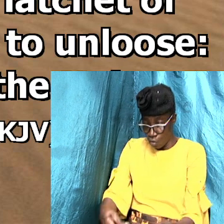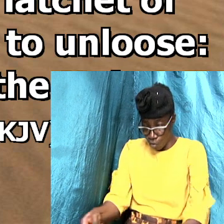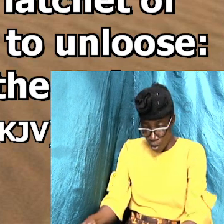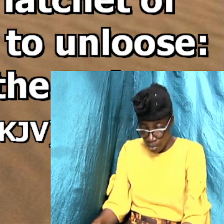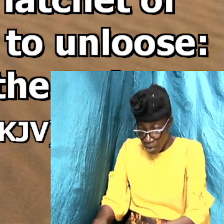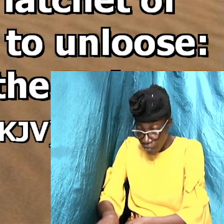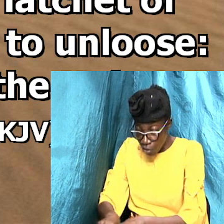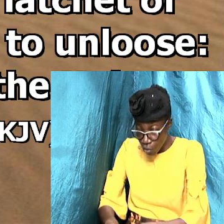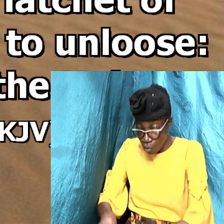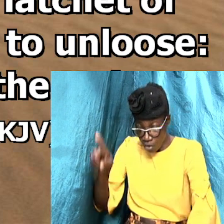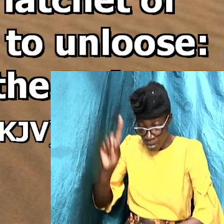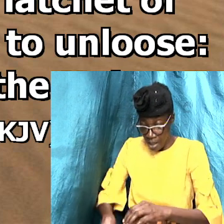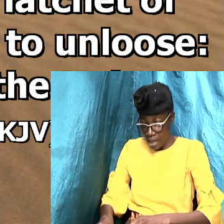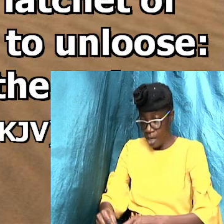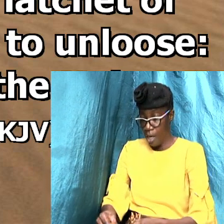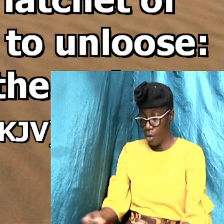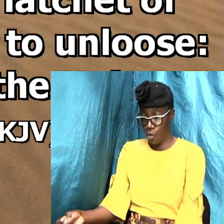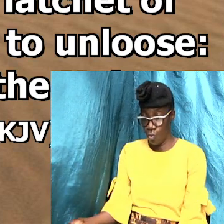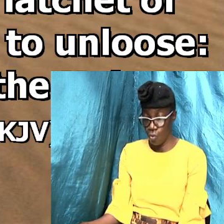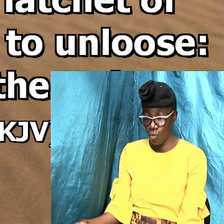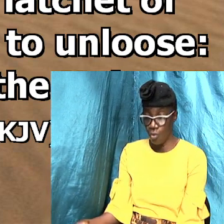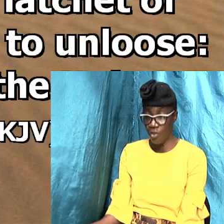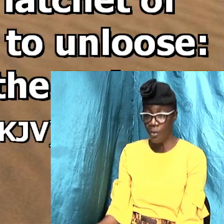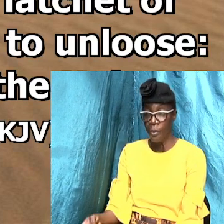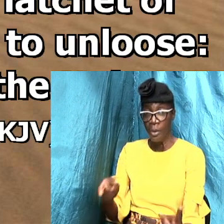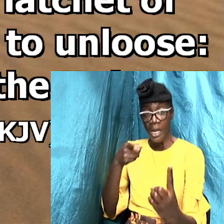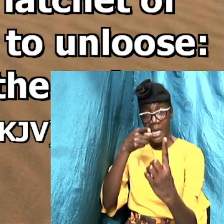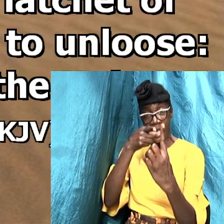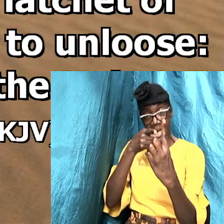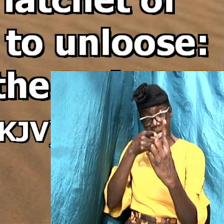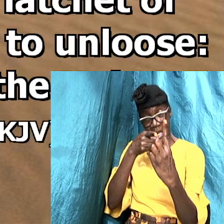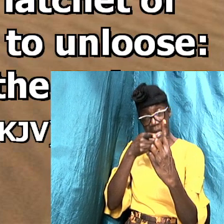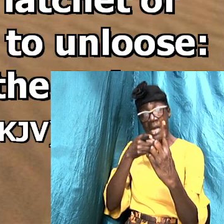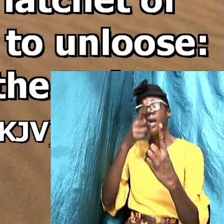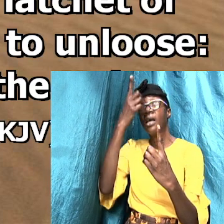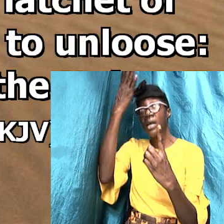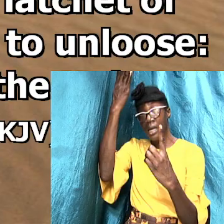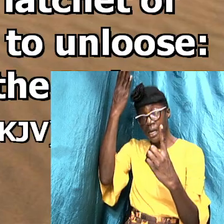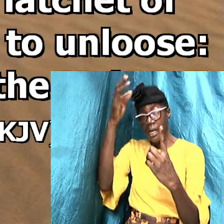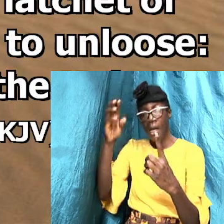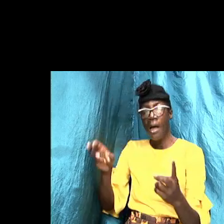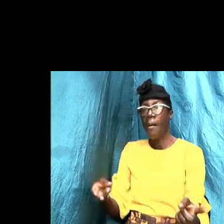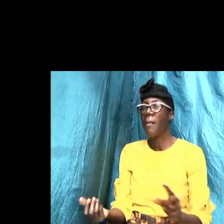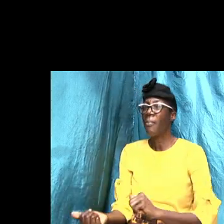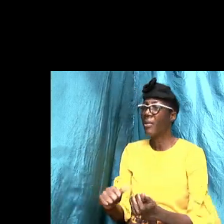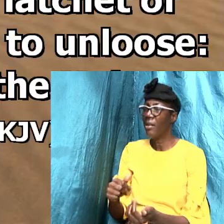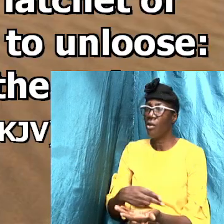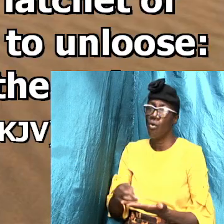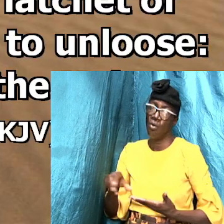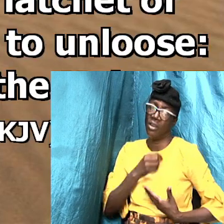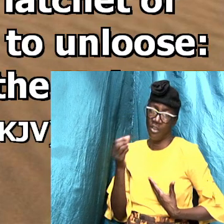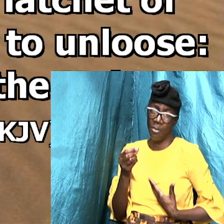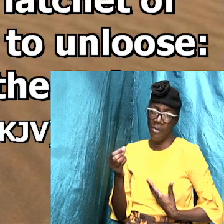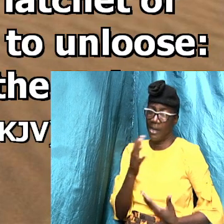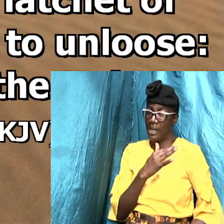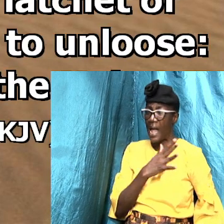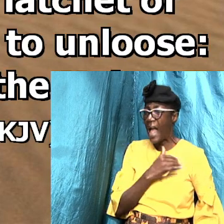He will baptize you with the Holy Spirit and with fire.